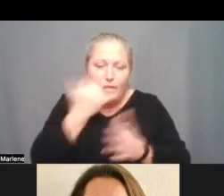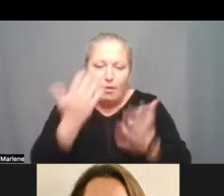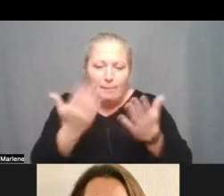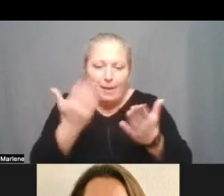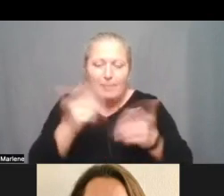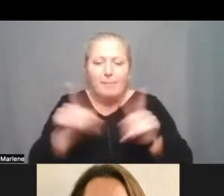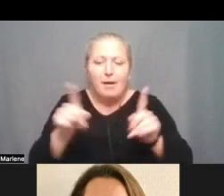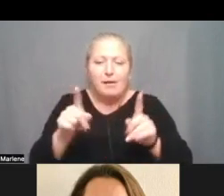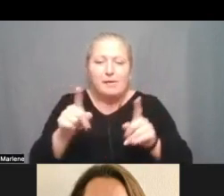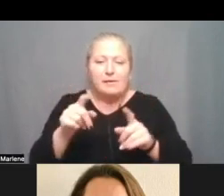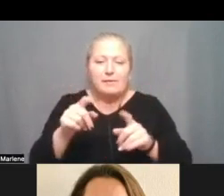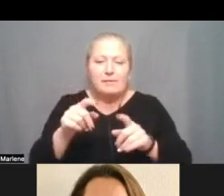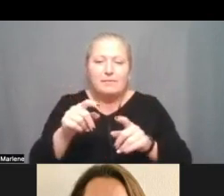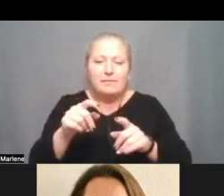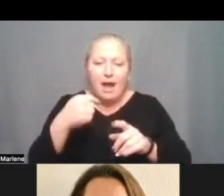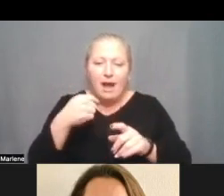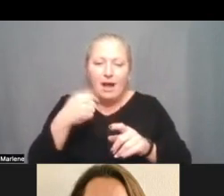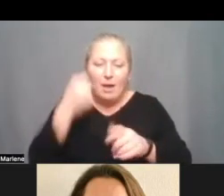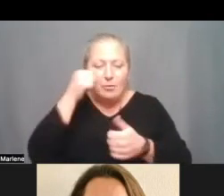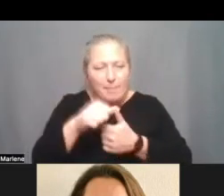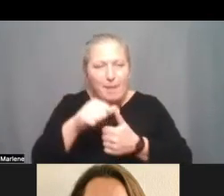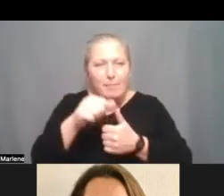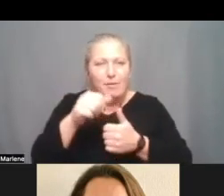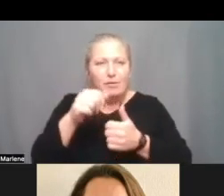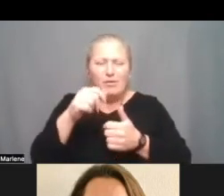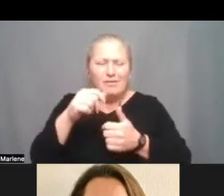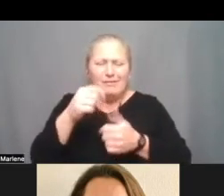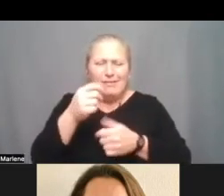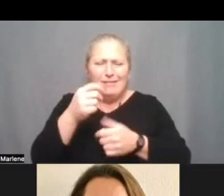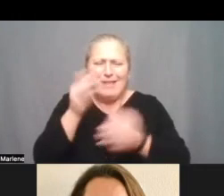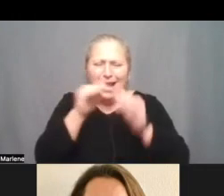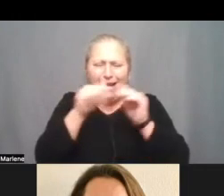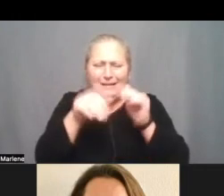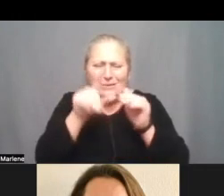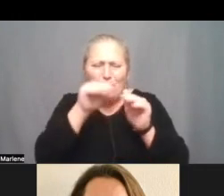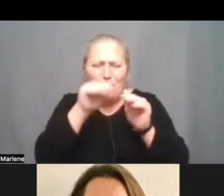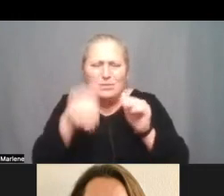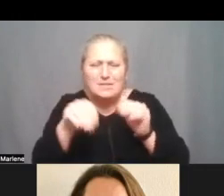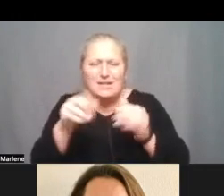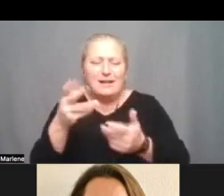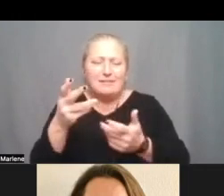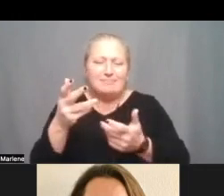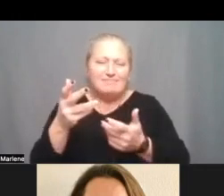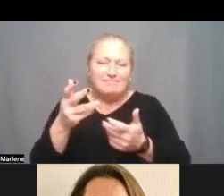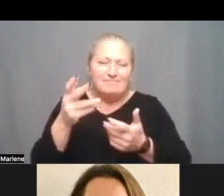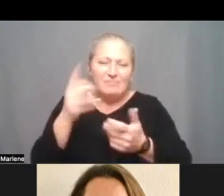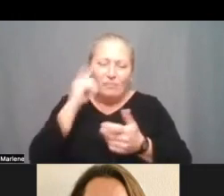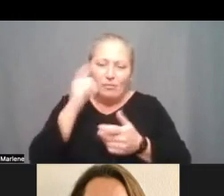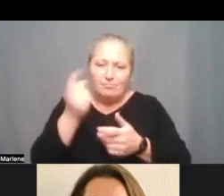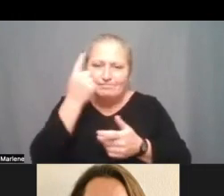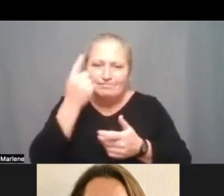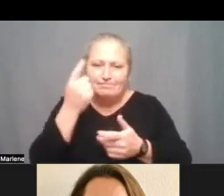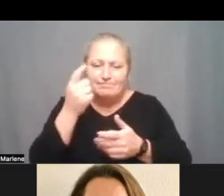mr chambliss but i would just remember it being like not even 20 percent um proficiency and